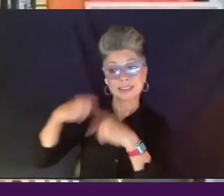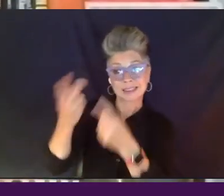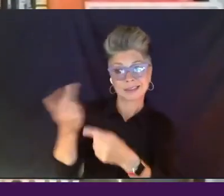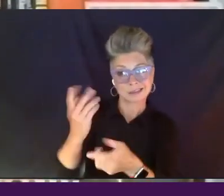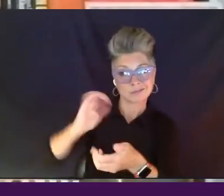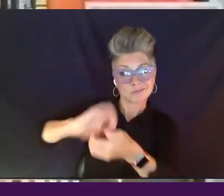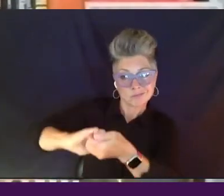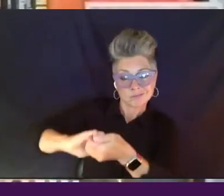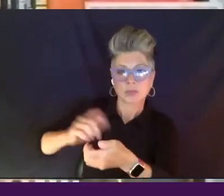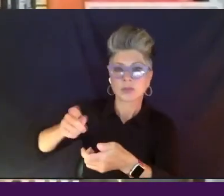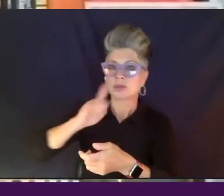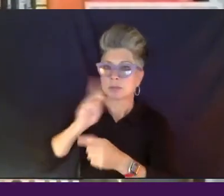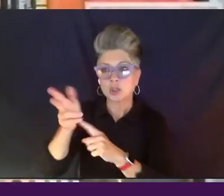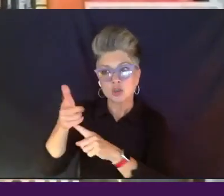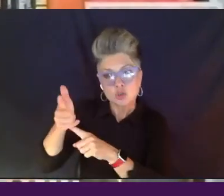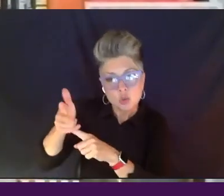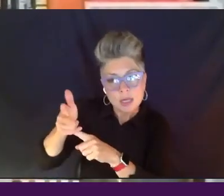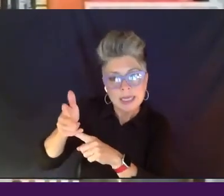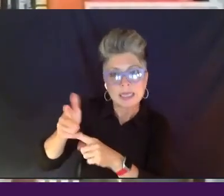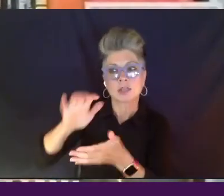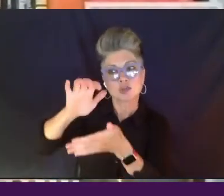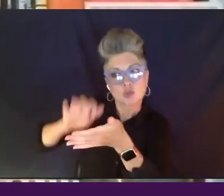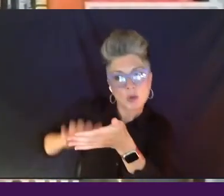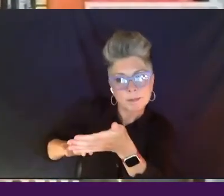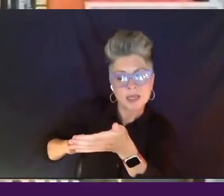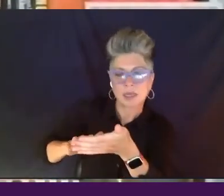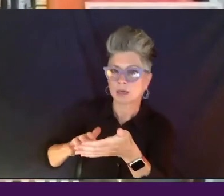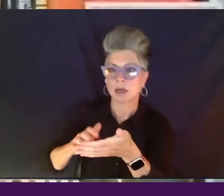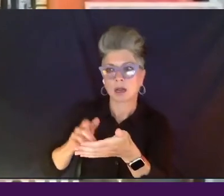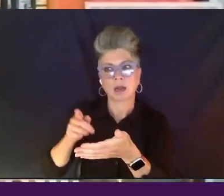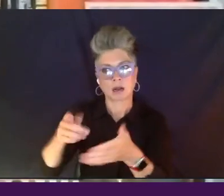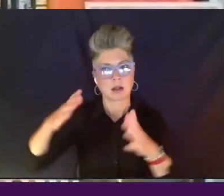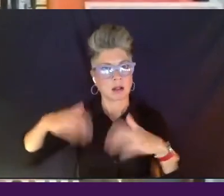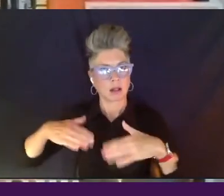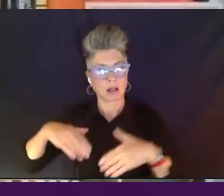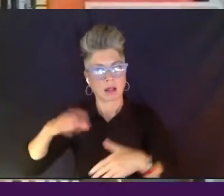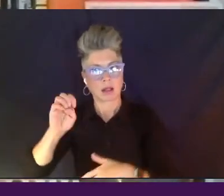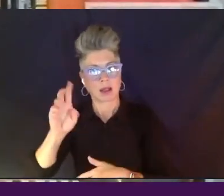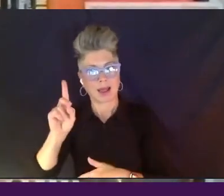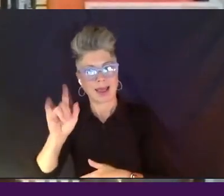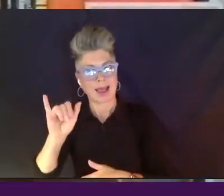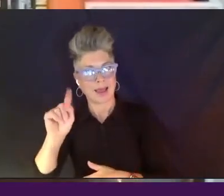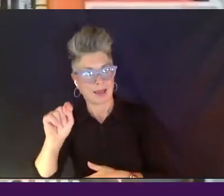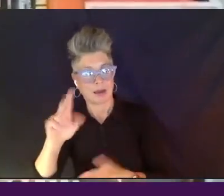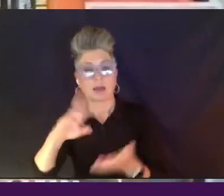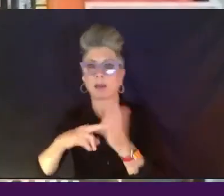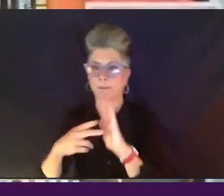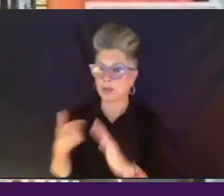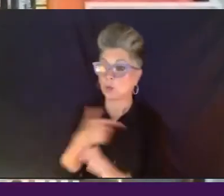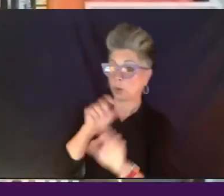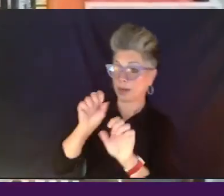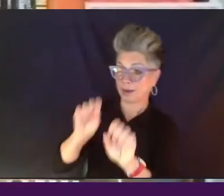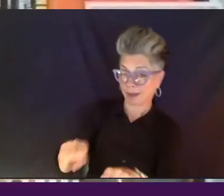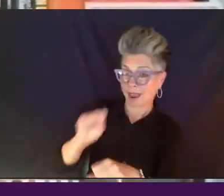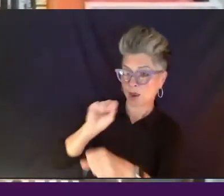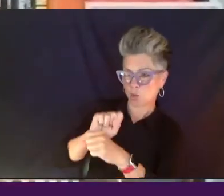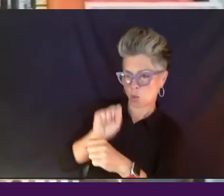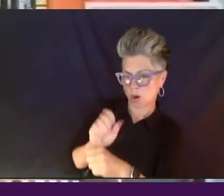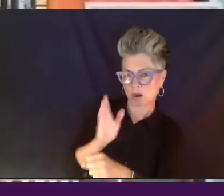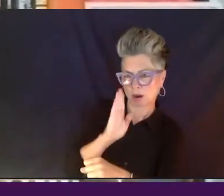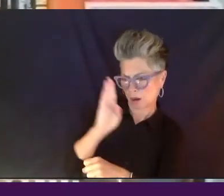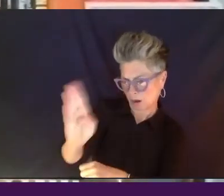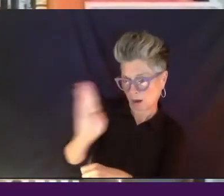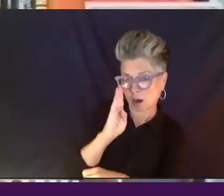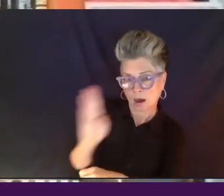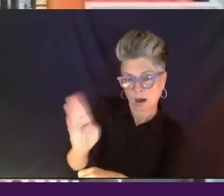and, you know, no editing had taken place. So we really are in the position of working with, like, directly with Leola and her